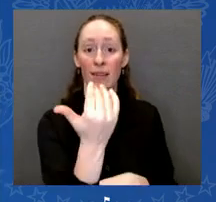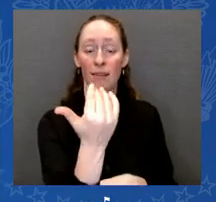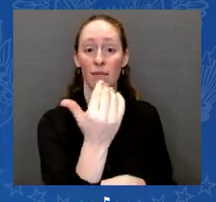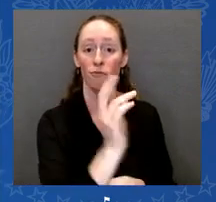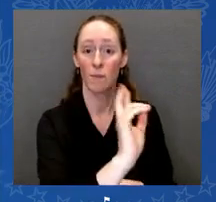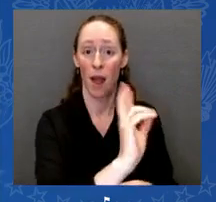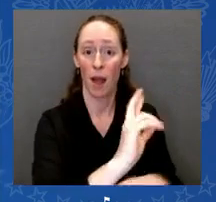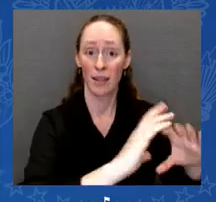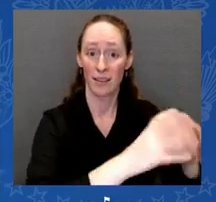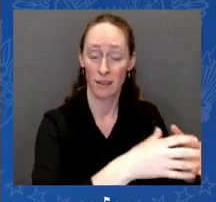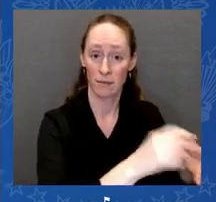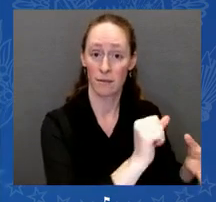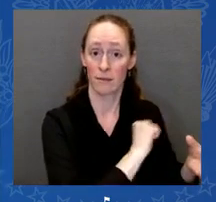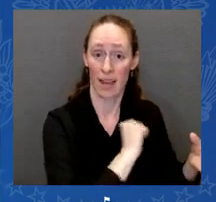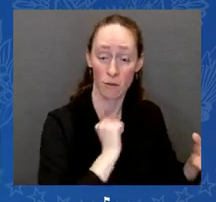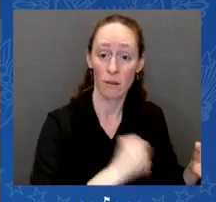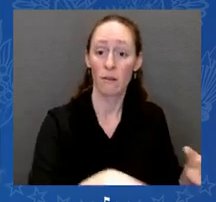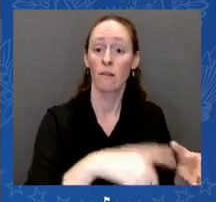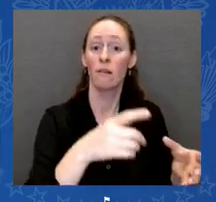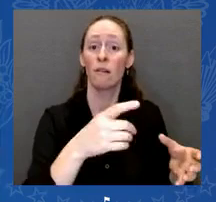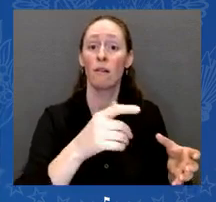Safer Communities Act.